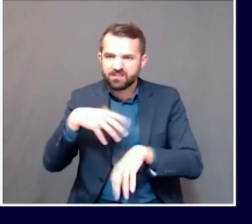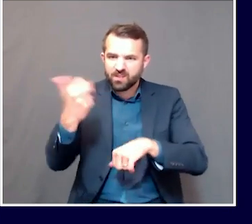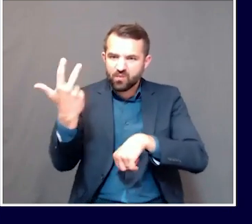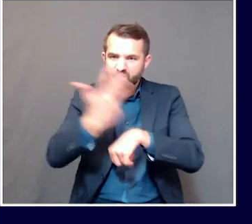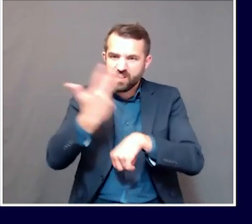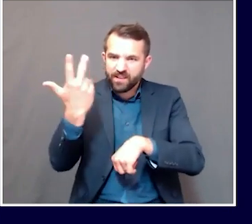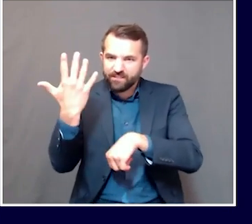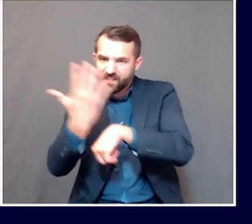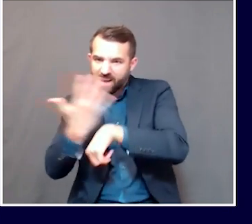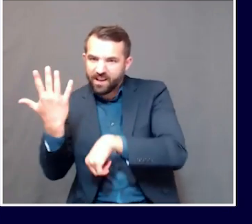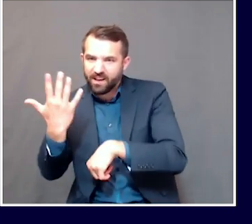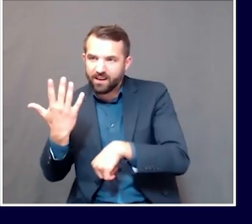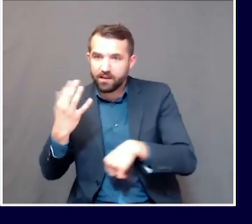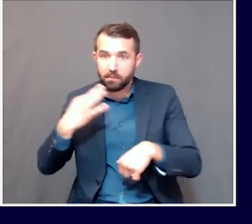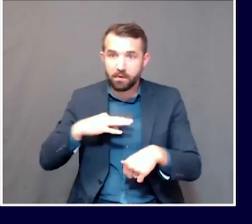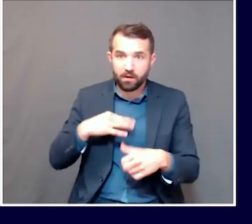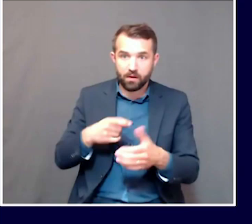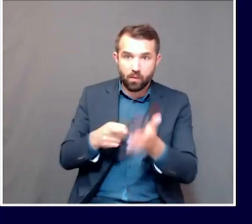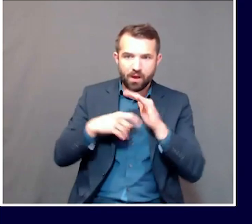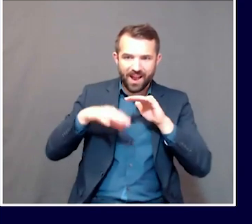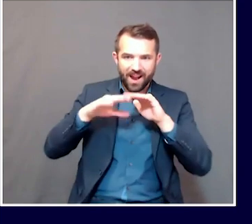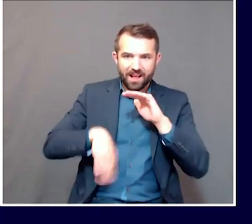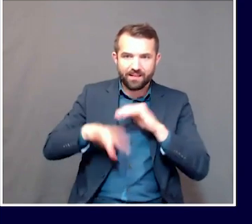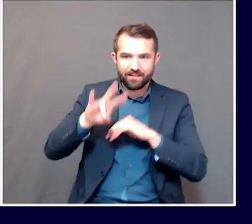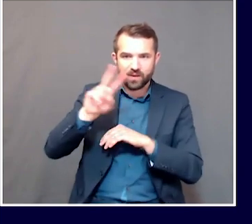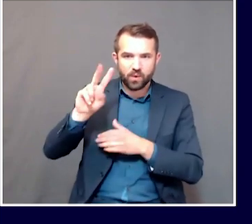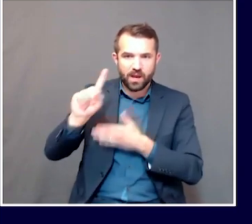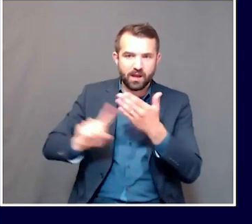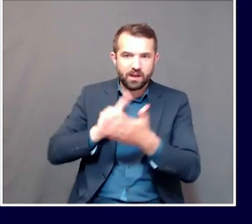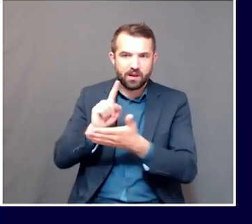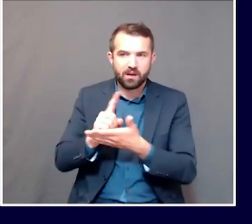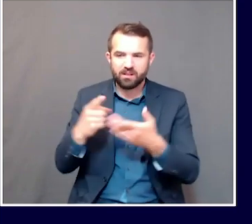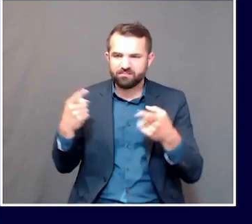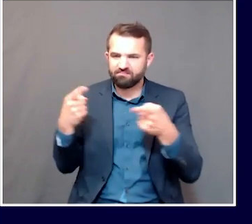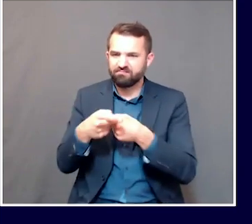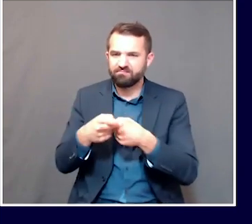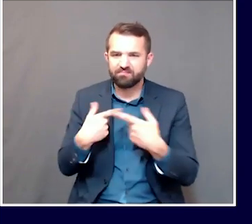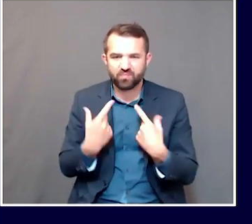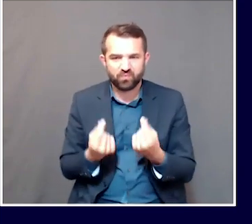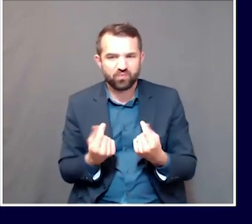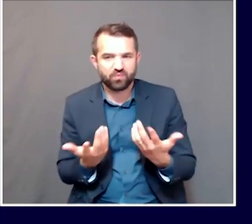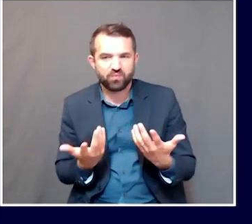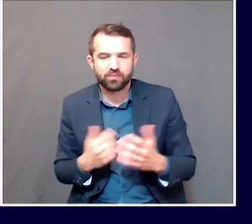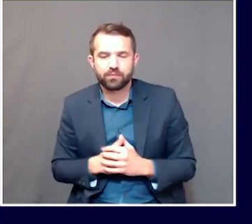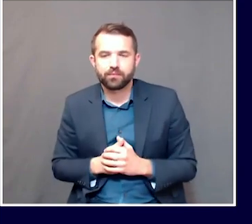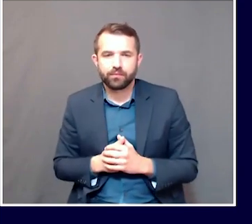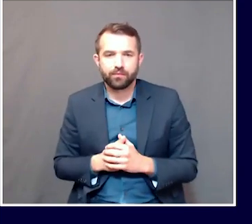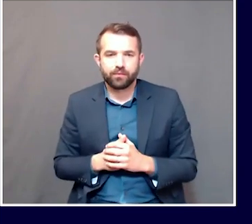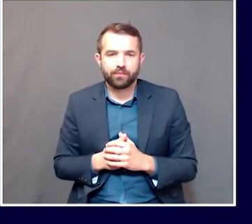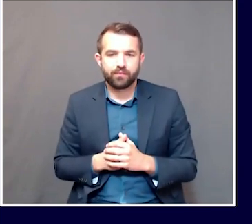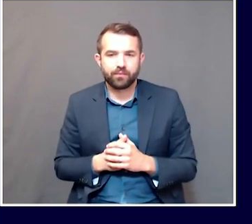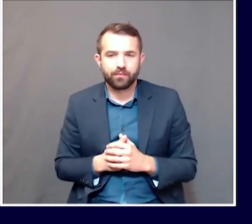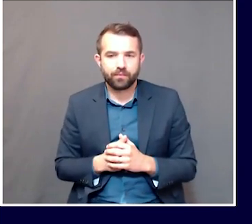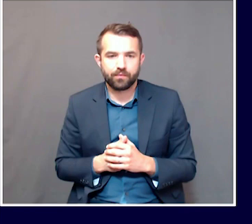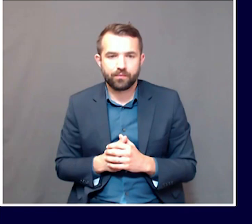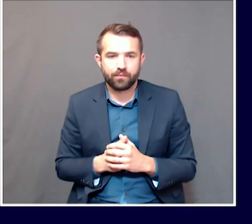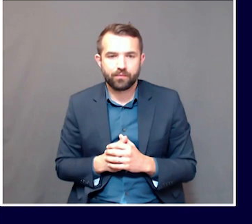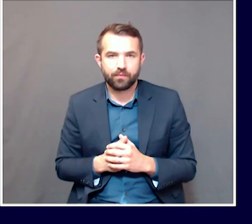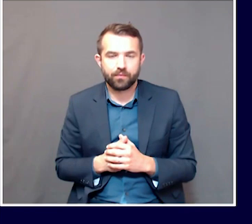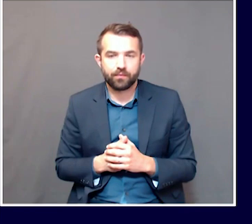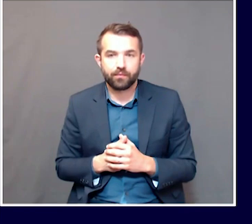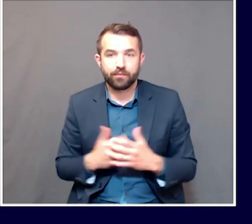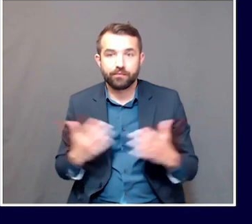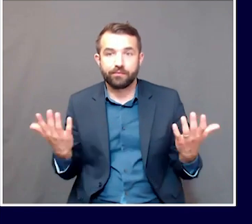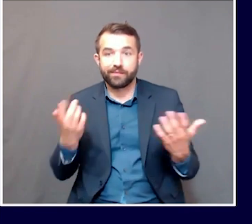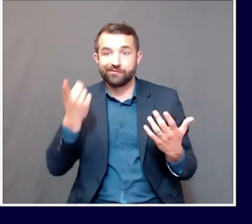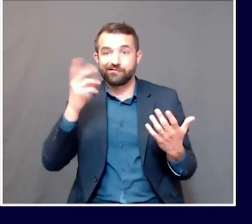get a response. And then, you the 72 hour window has passed. So what are people supposed to do in that situation? Dr. Shaw can